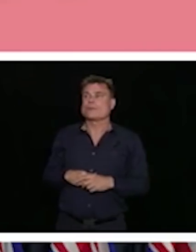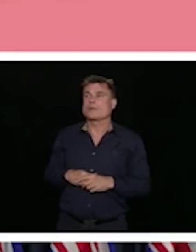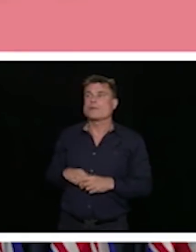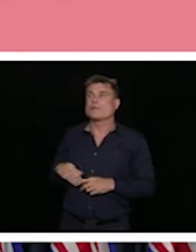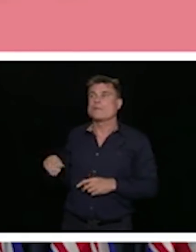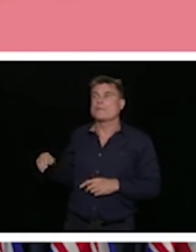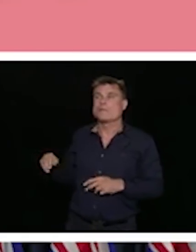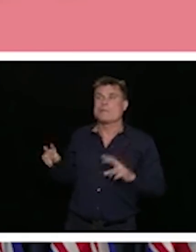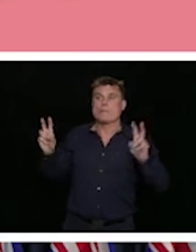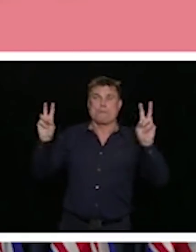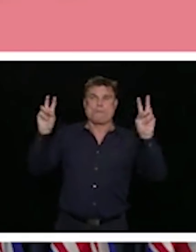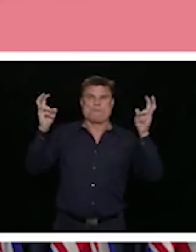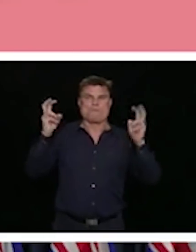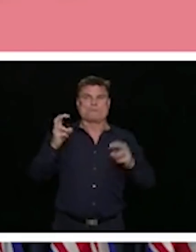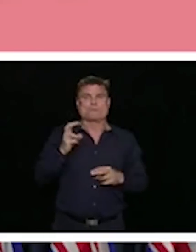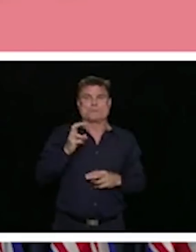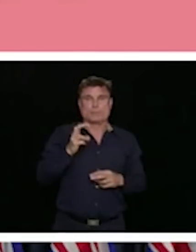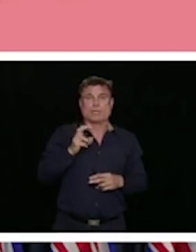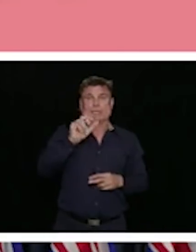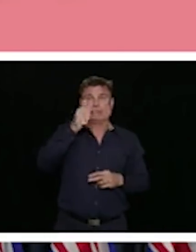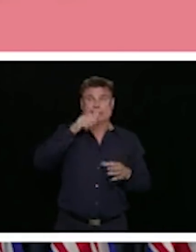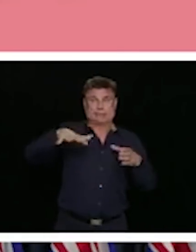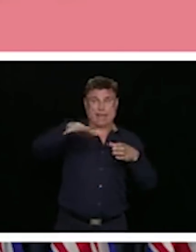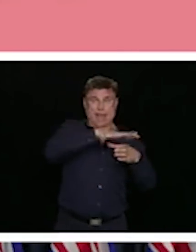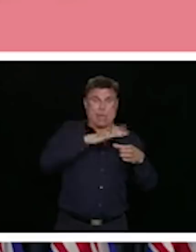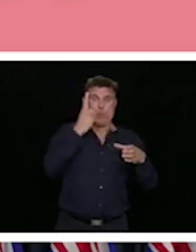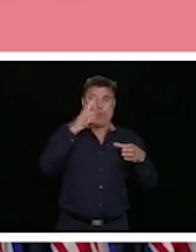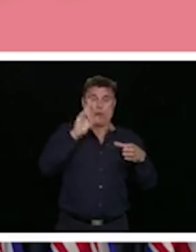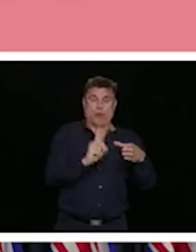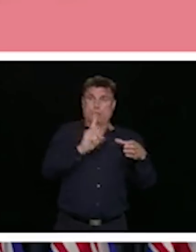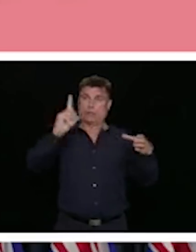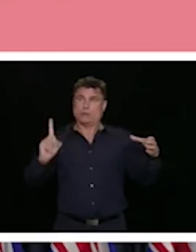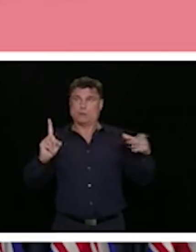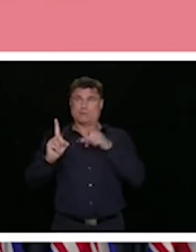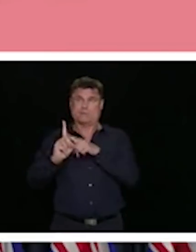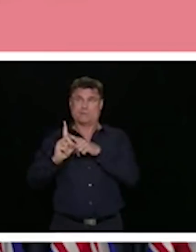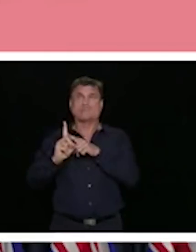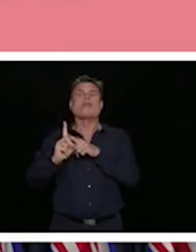over 394,000 people who completed the survey.